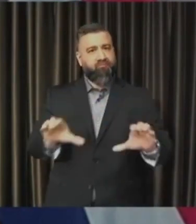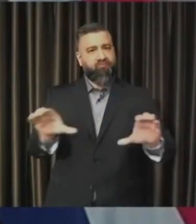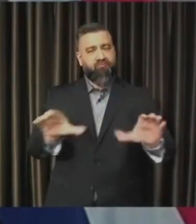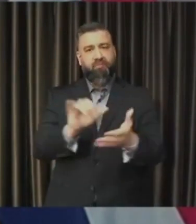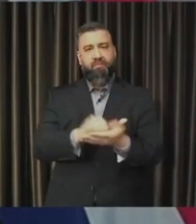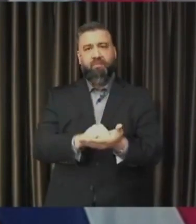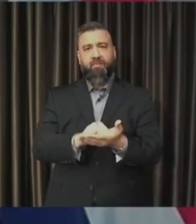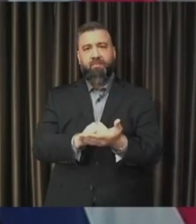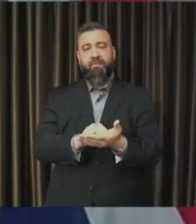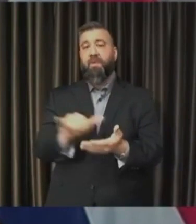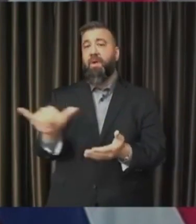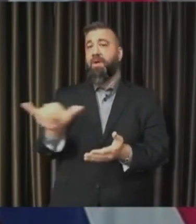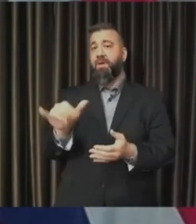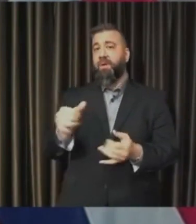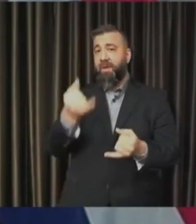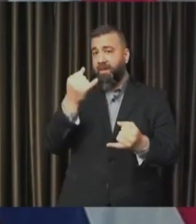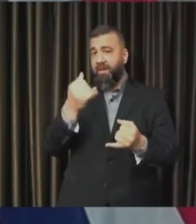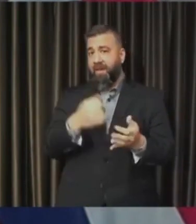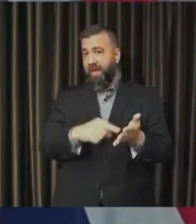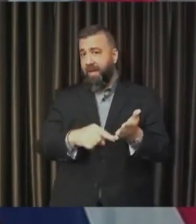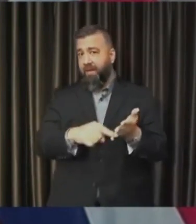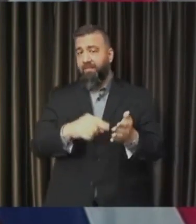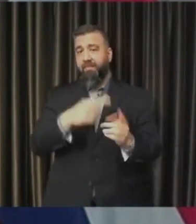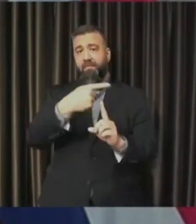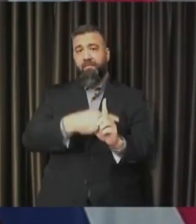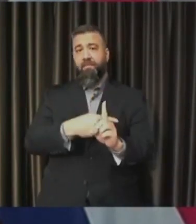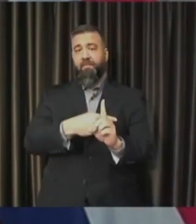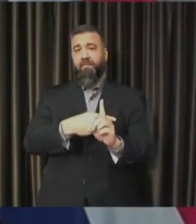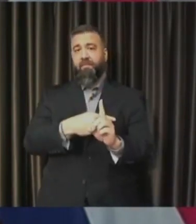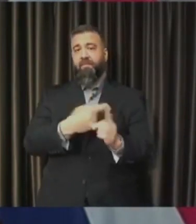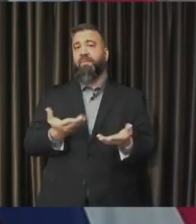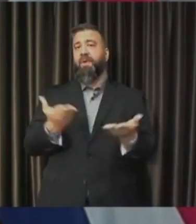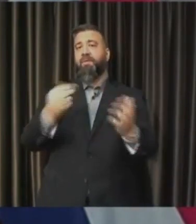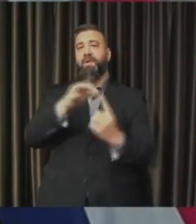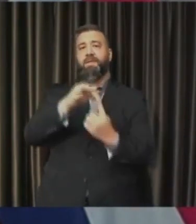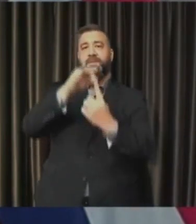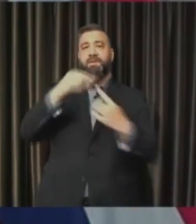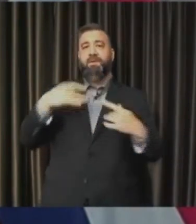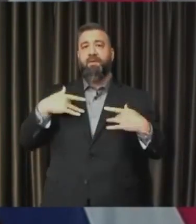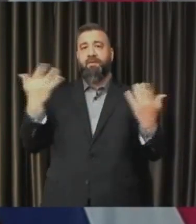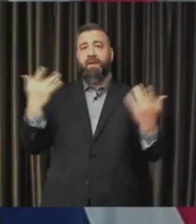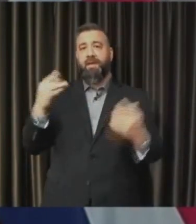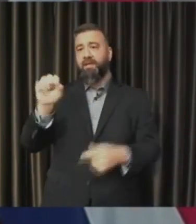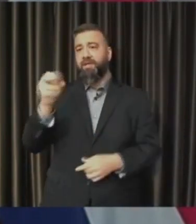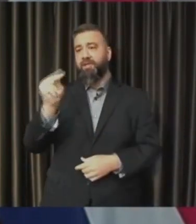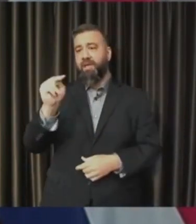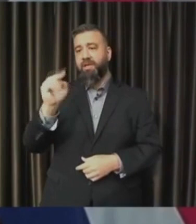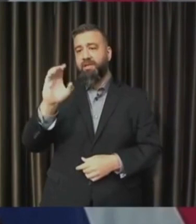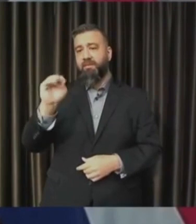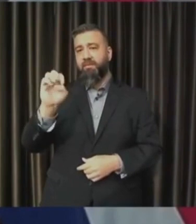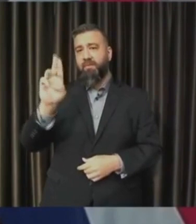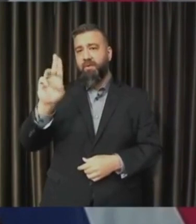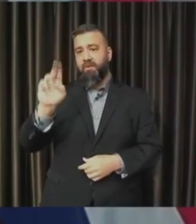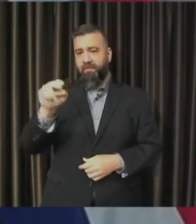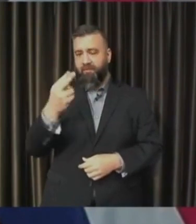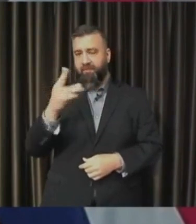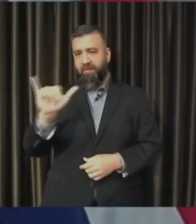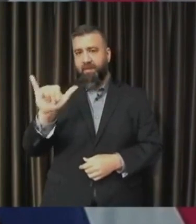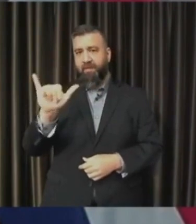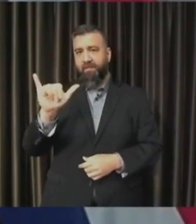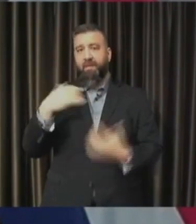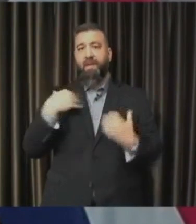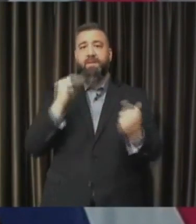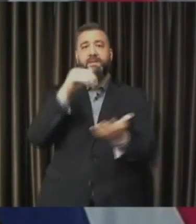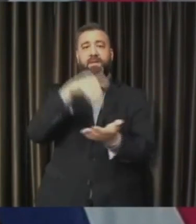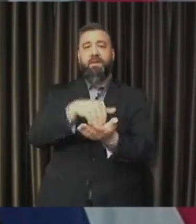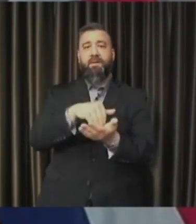Also, at the end of this month, we will be offering a special vaccination event at the John C. Murphy Health Center in Berkeley for individuals who are deaf or